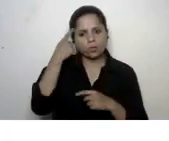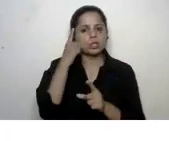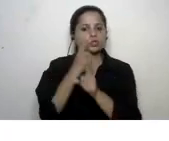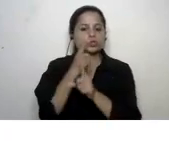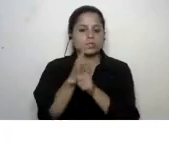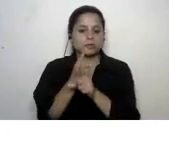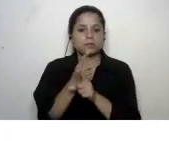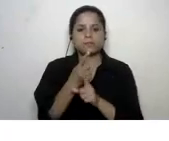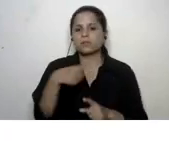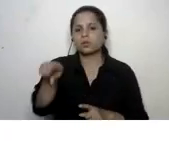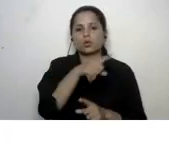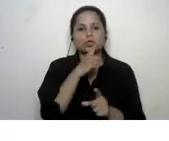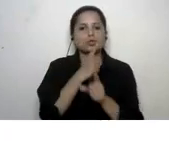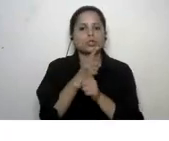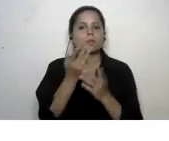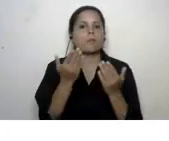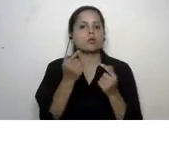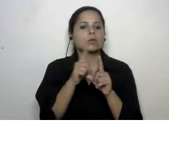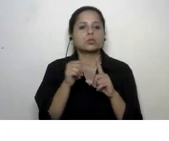at what you as teachers can do